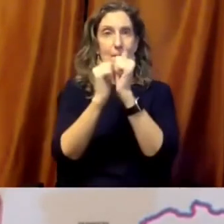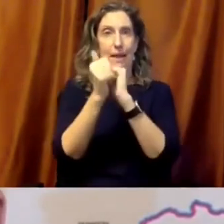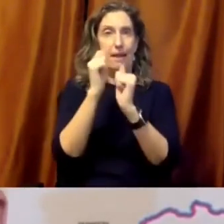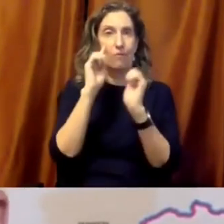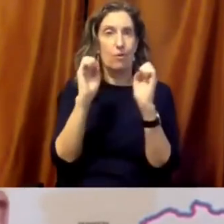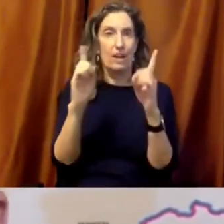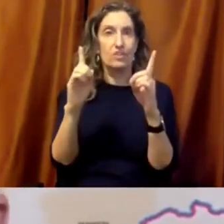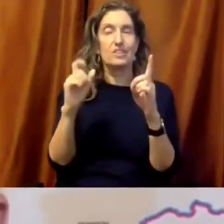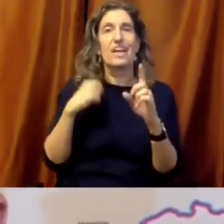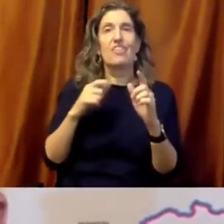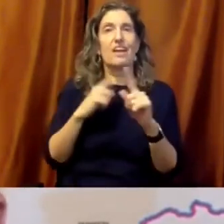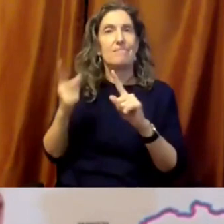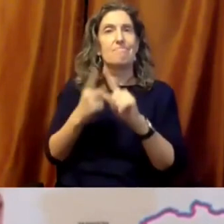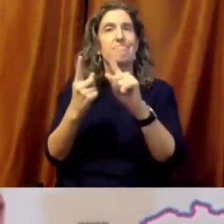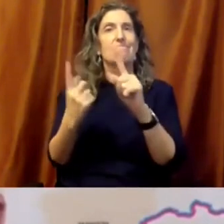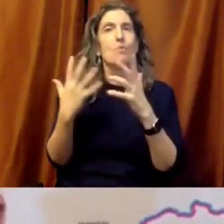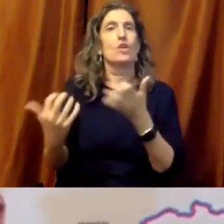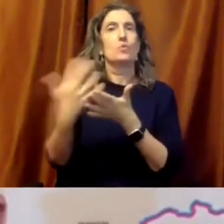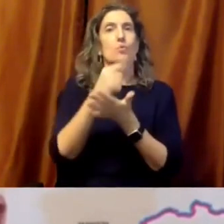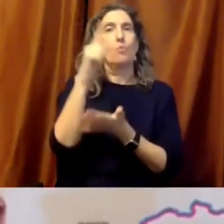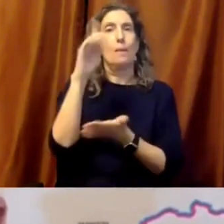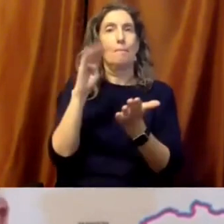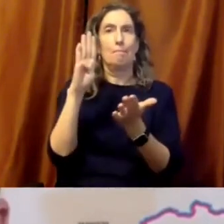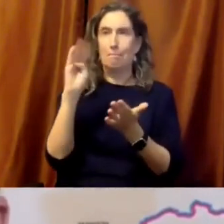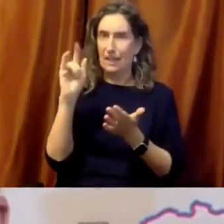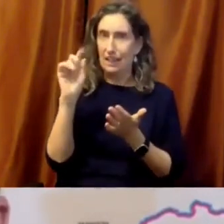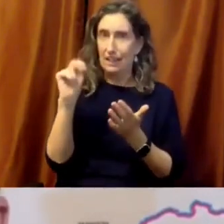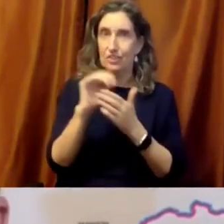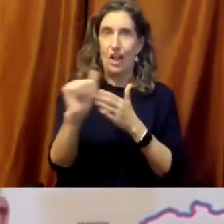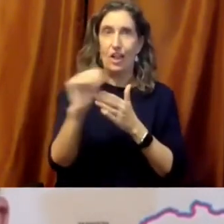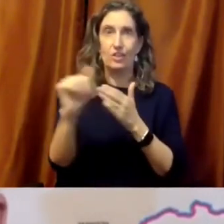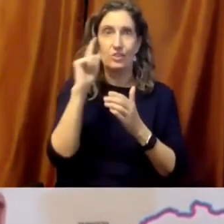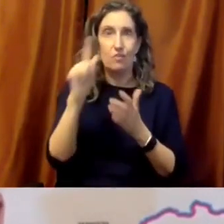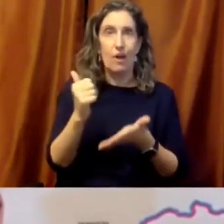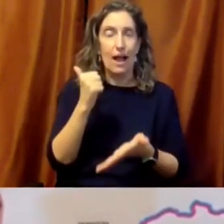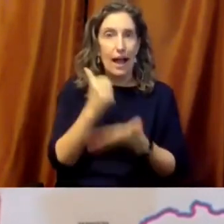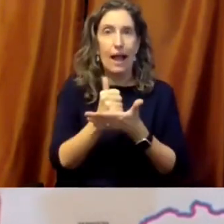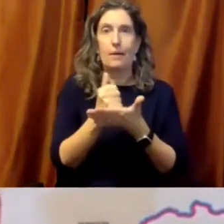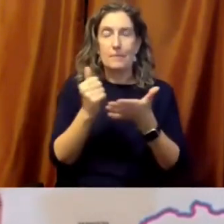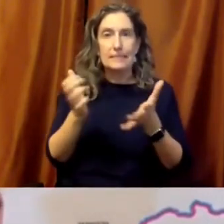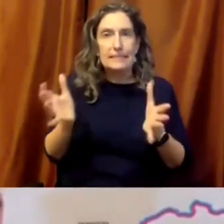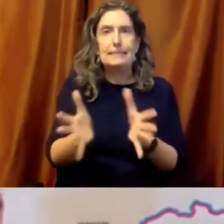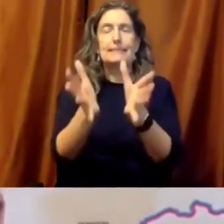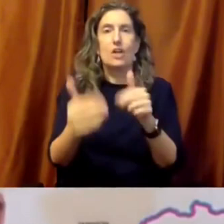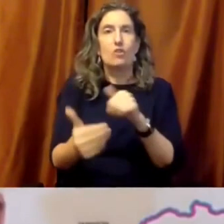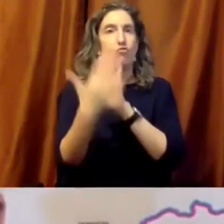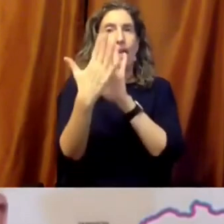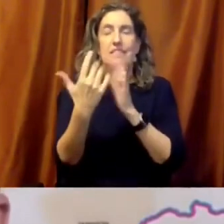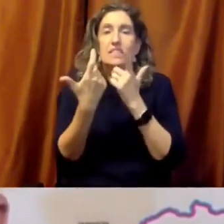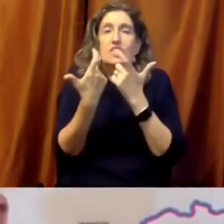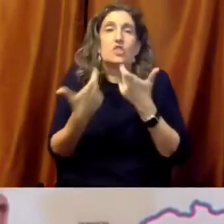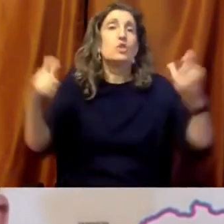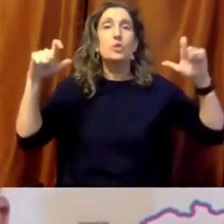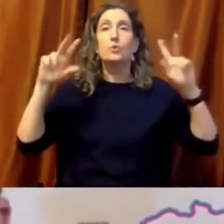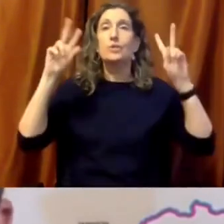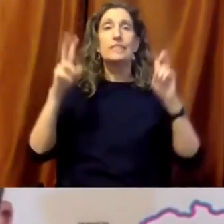to education progress already underway. The World Bank has already projected a potential 10% cut in